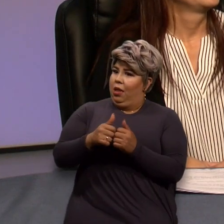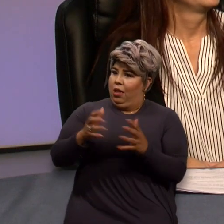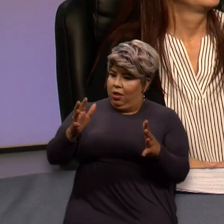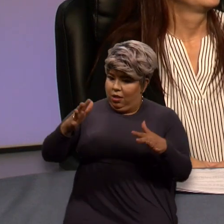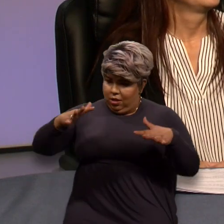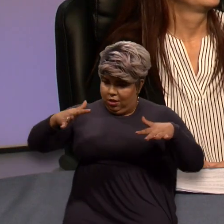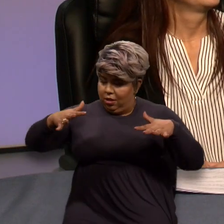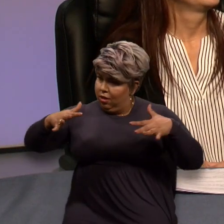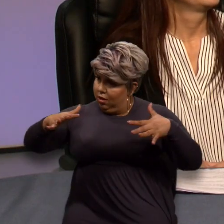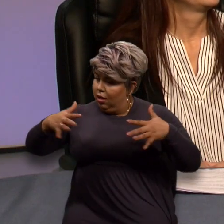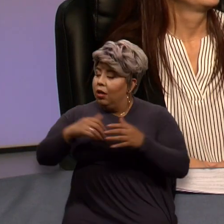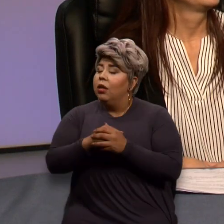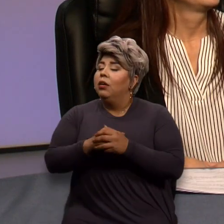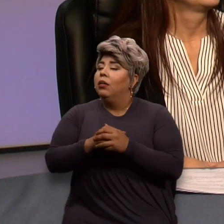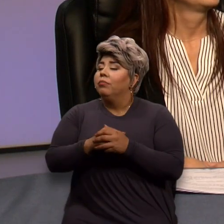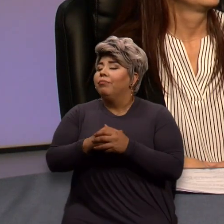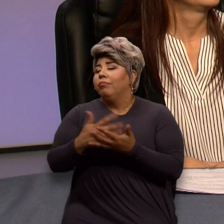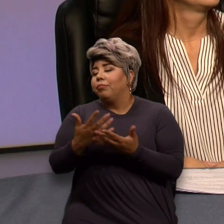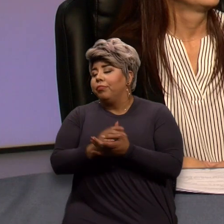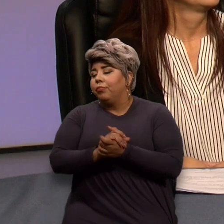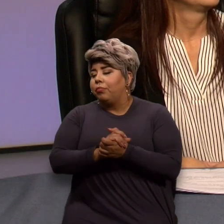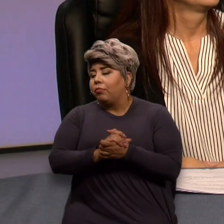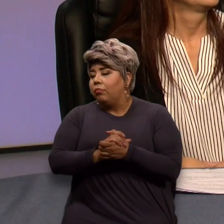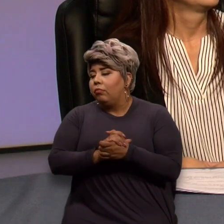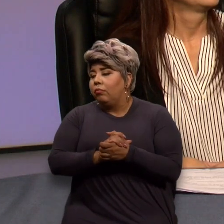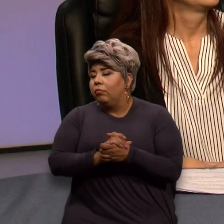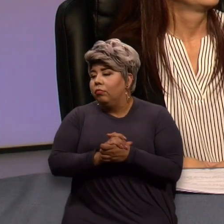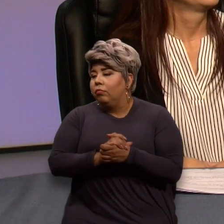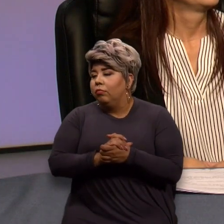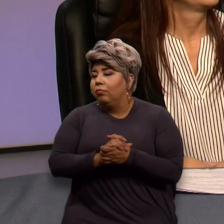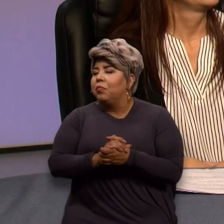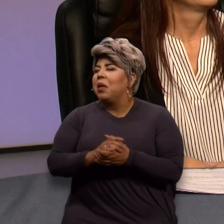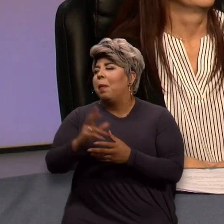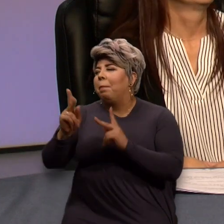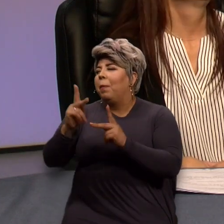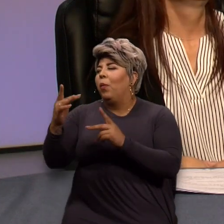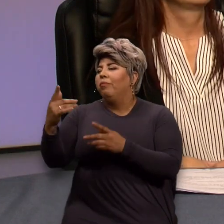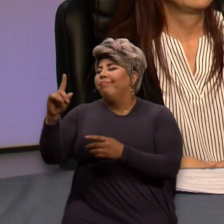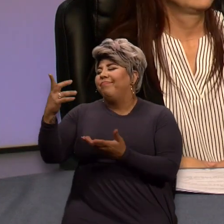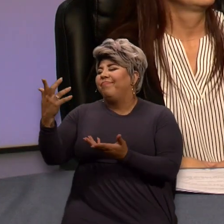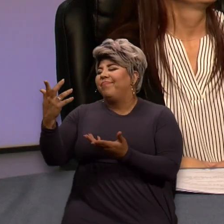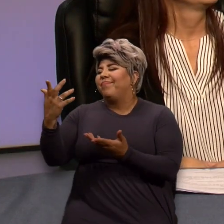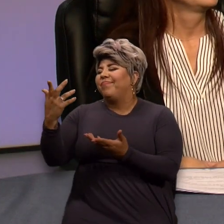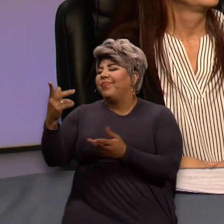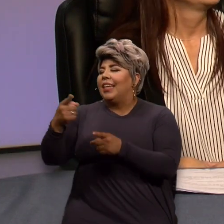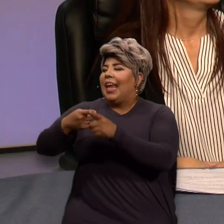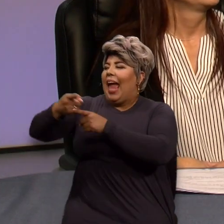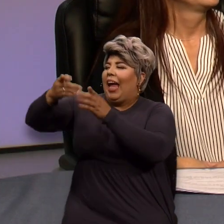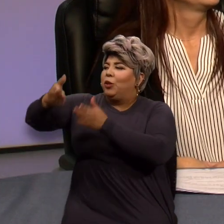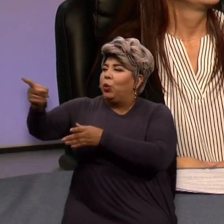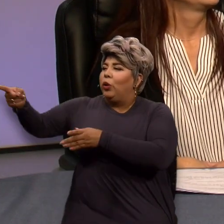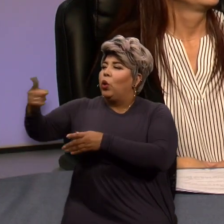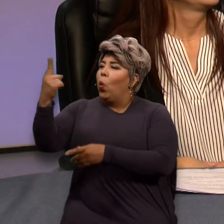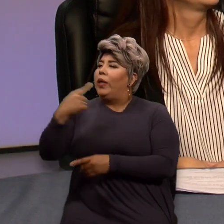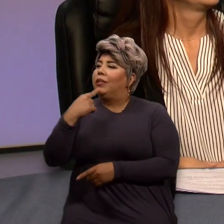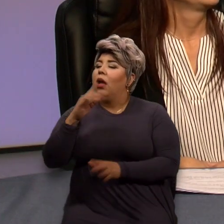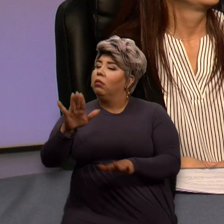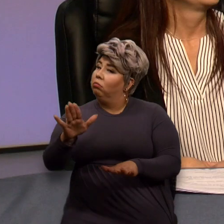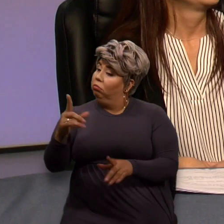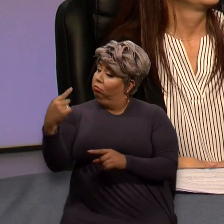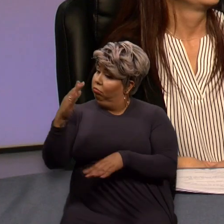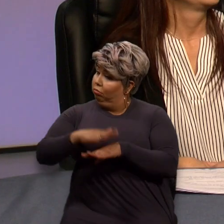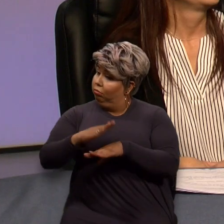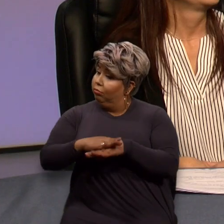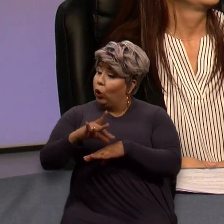panic mode. And, you know, you hear from officials who say, you know, it's been quiet lately earthquake wise. And this is typical.